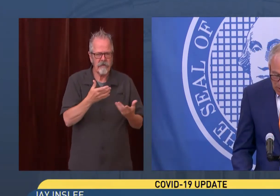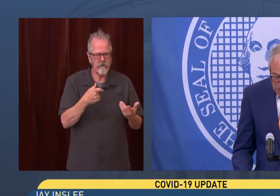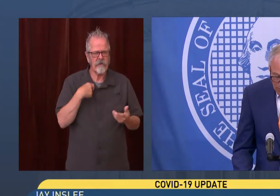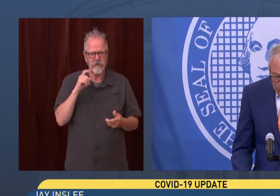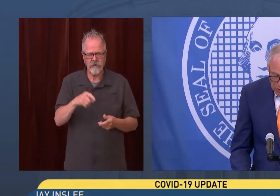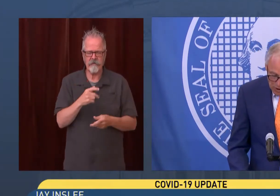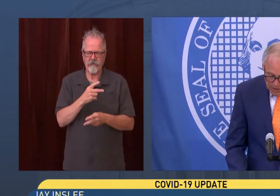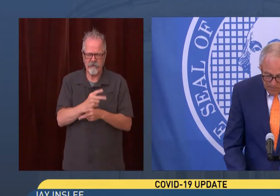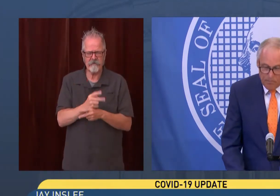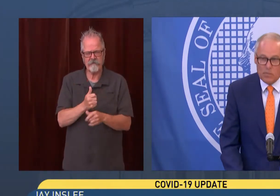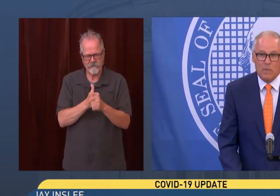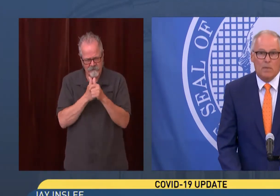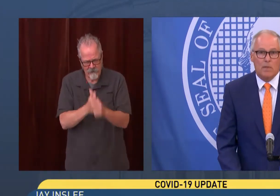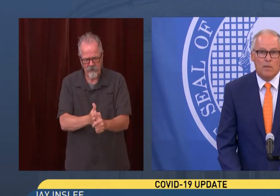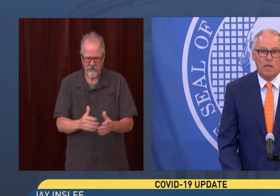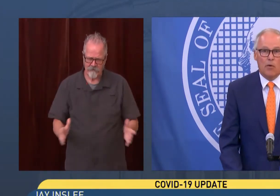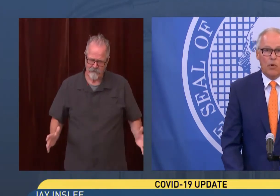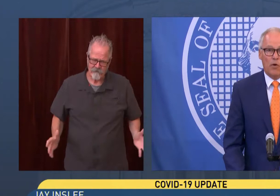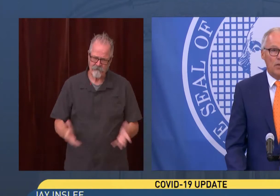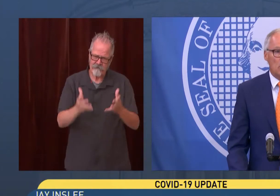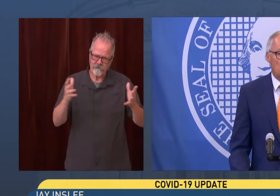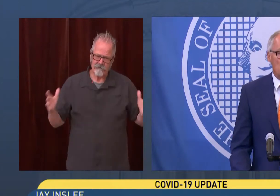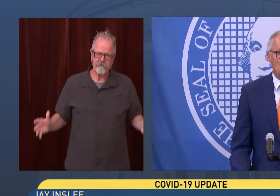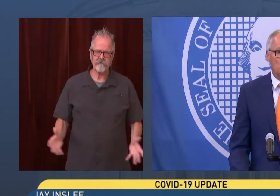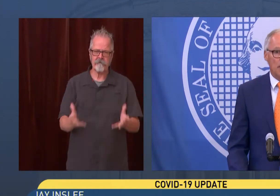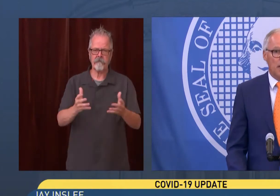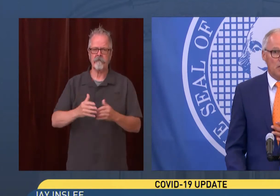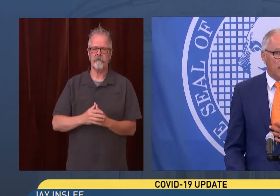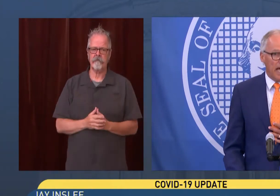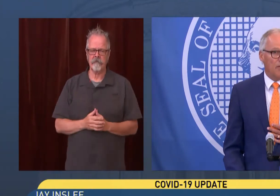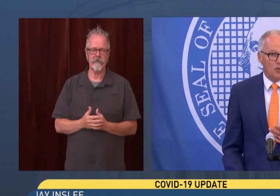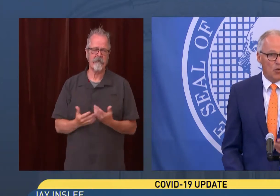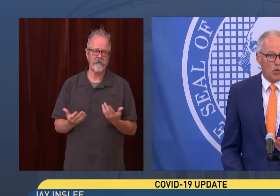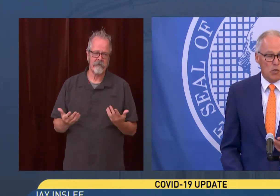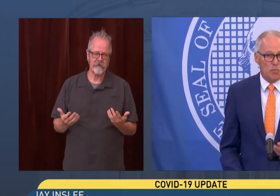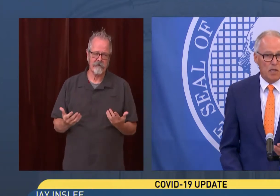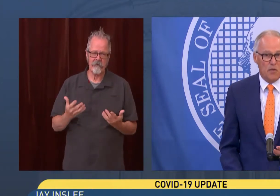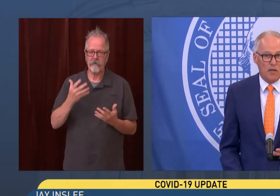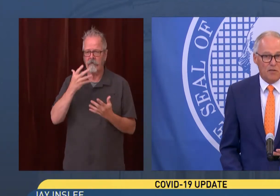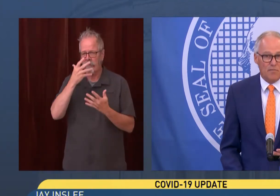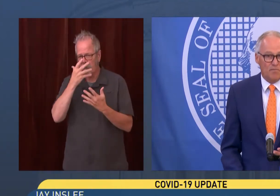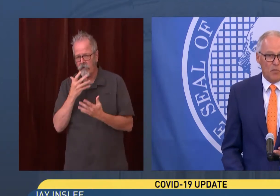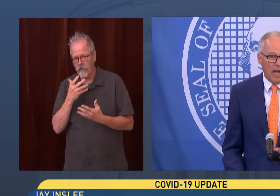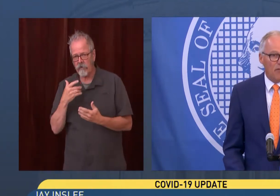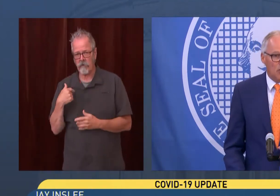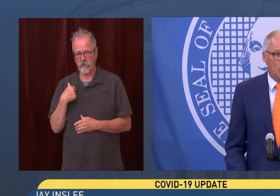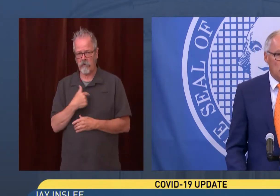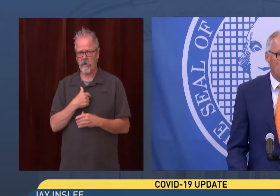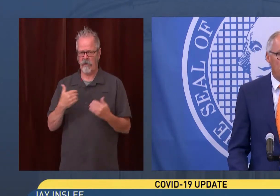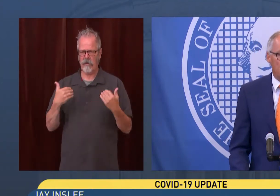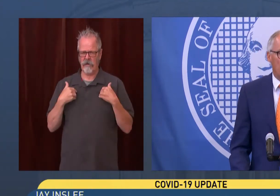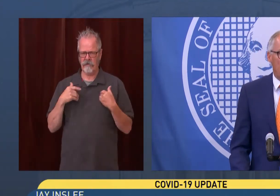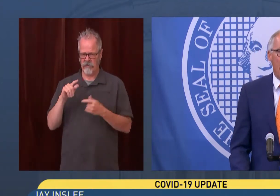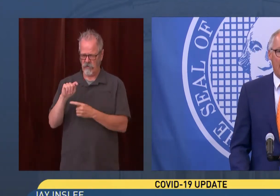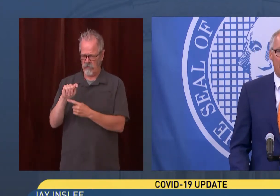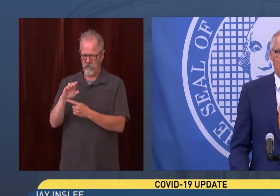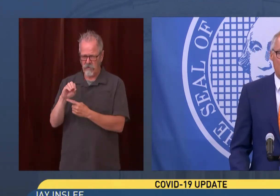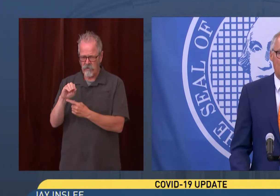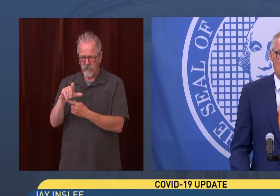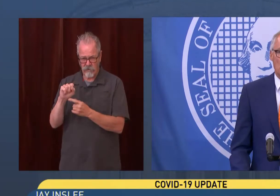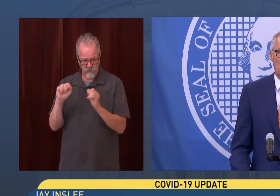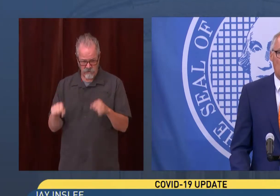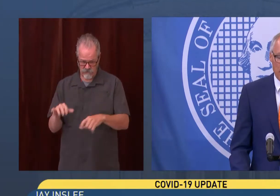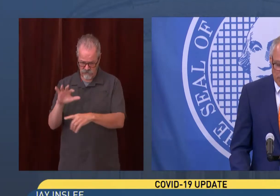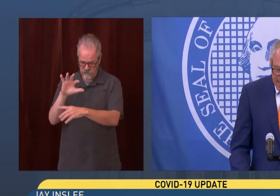So it is unfortunate that we are in this position because we have the tools to beat this. We have the tools to break the back